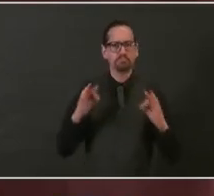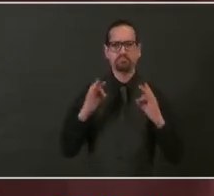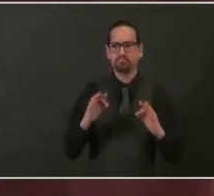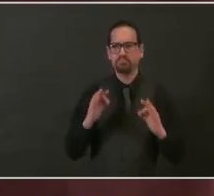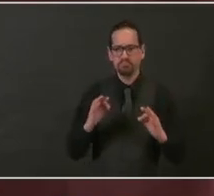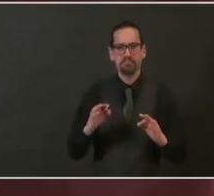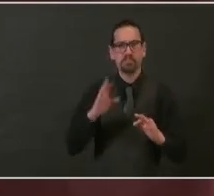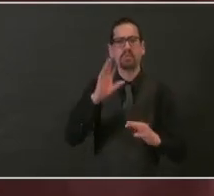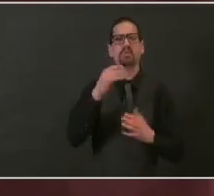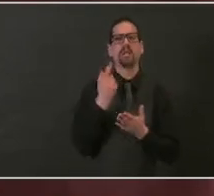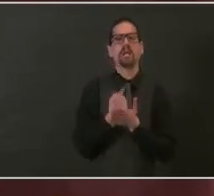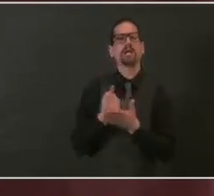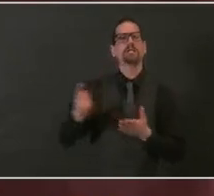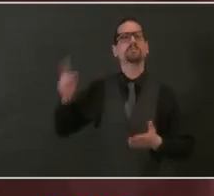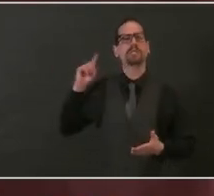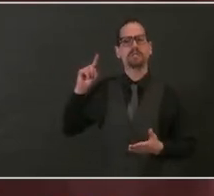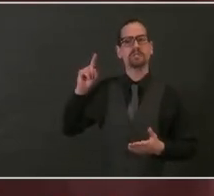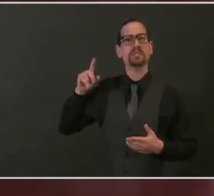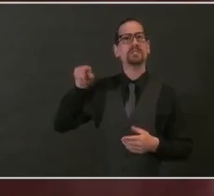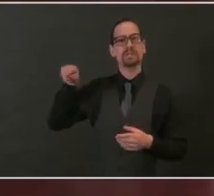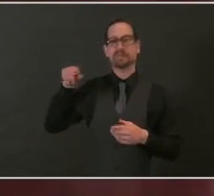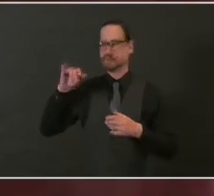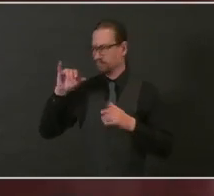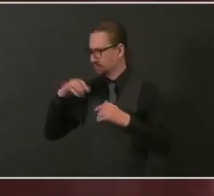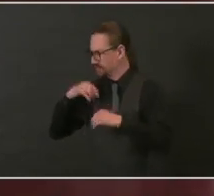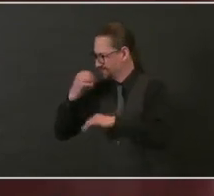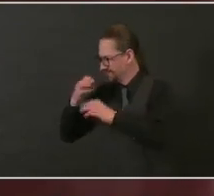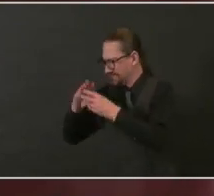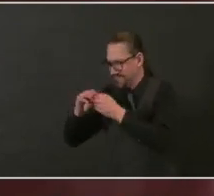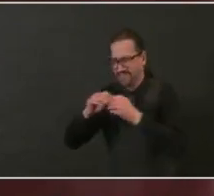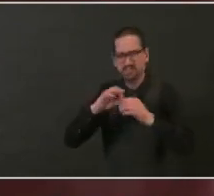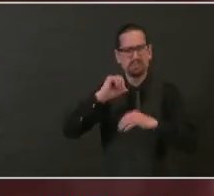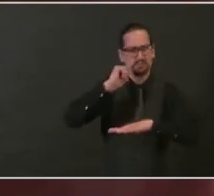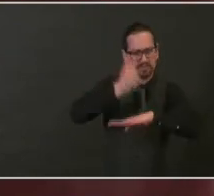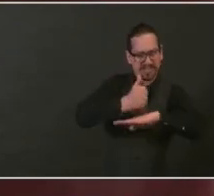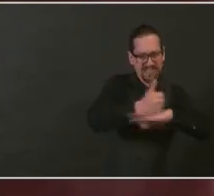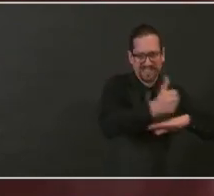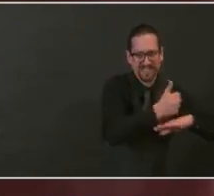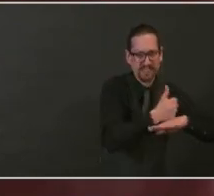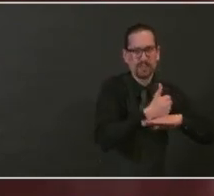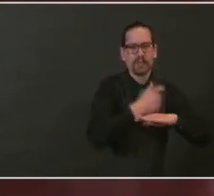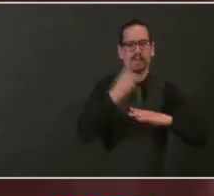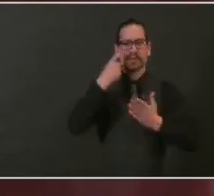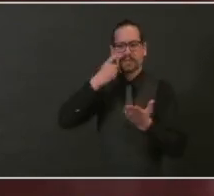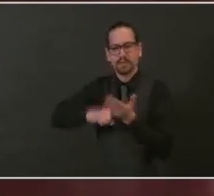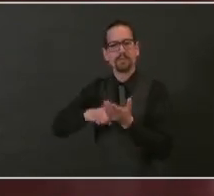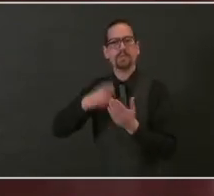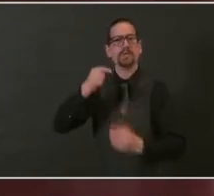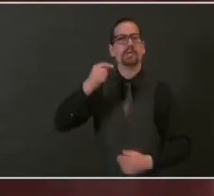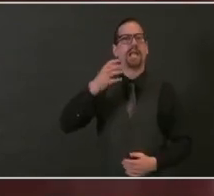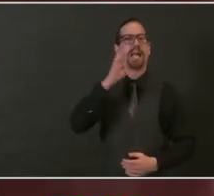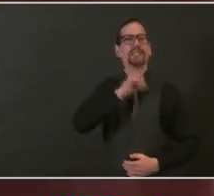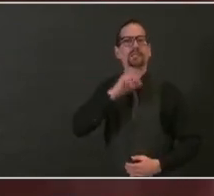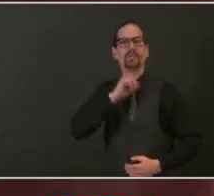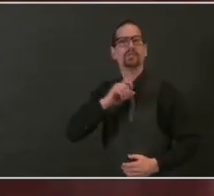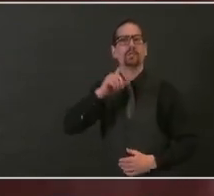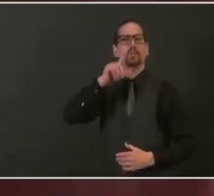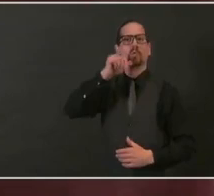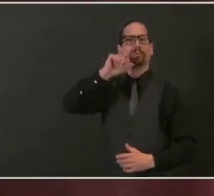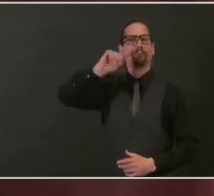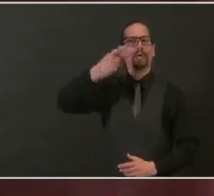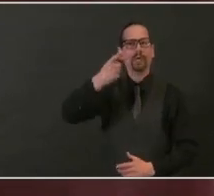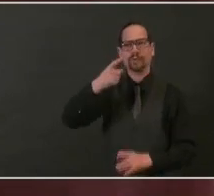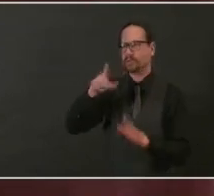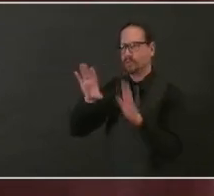taking a very deliberate, targeted approach to vaccinating. And as I outlined last Thursday, we have